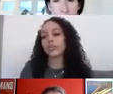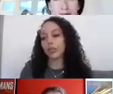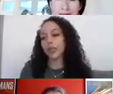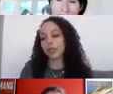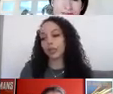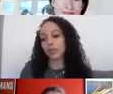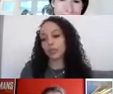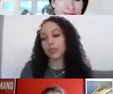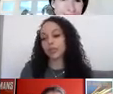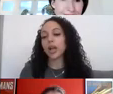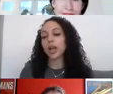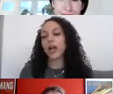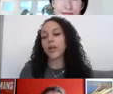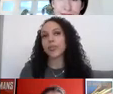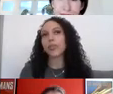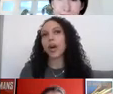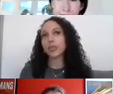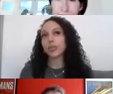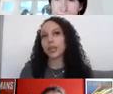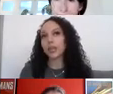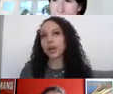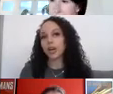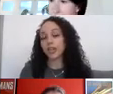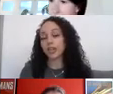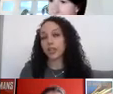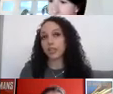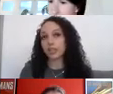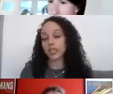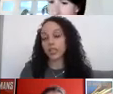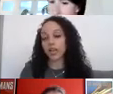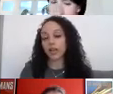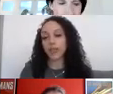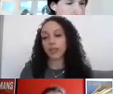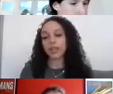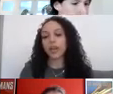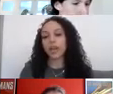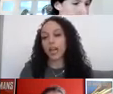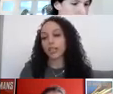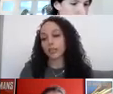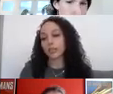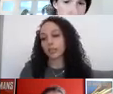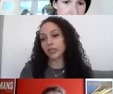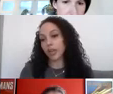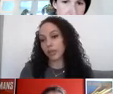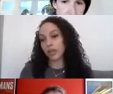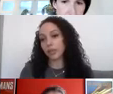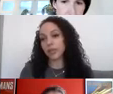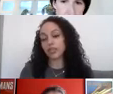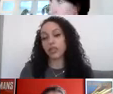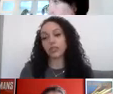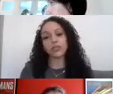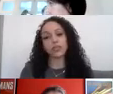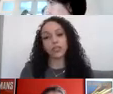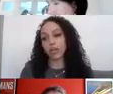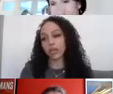from that pool of people. Um, what I would say we are conducting, um, a CPD review coming up